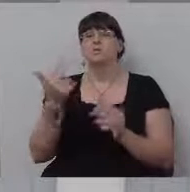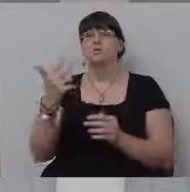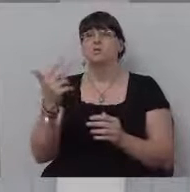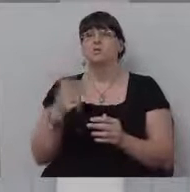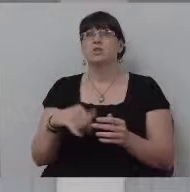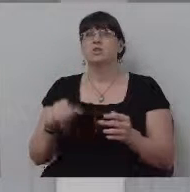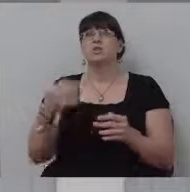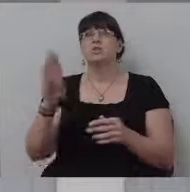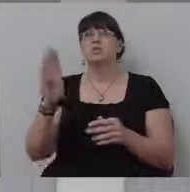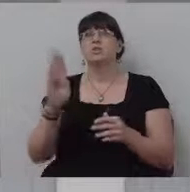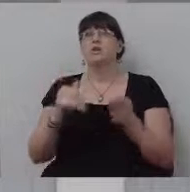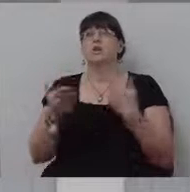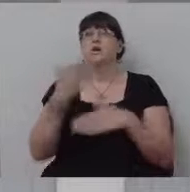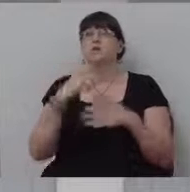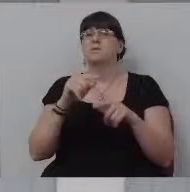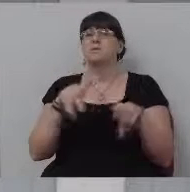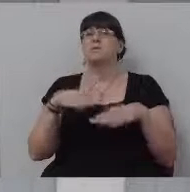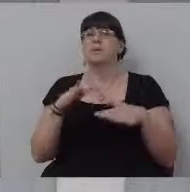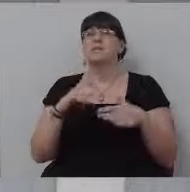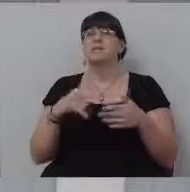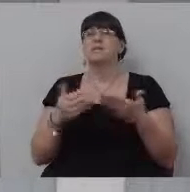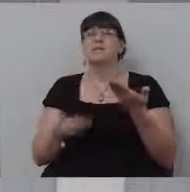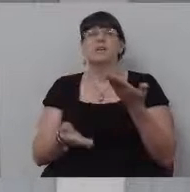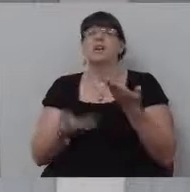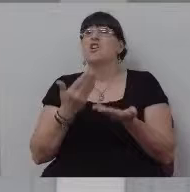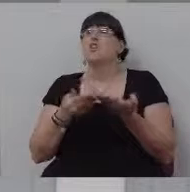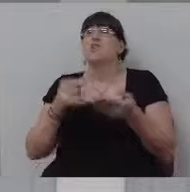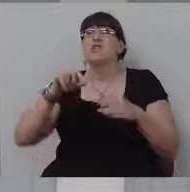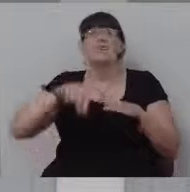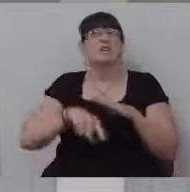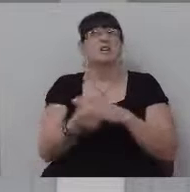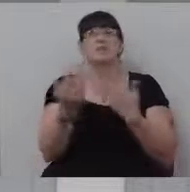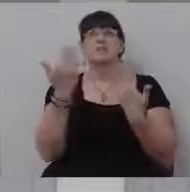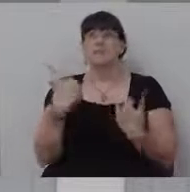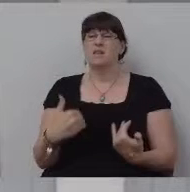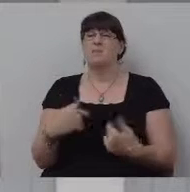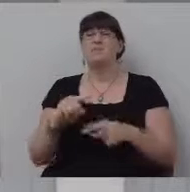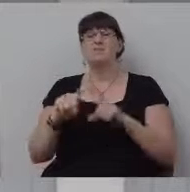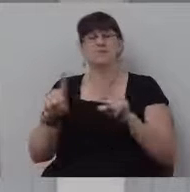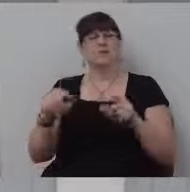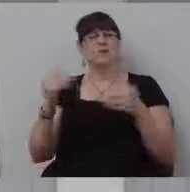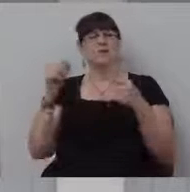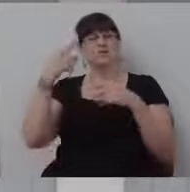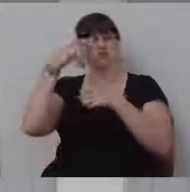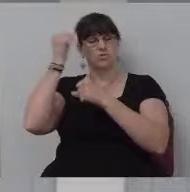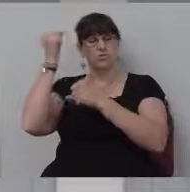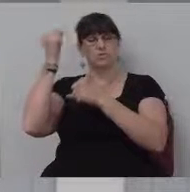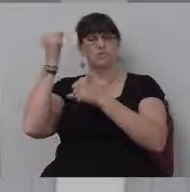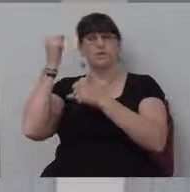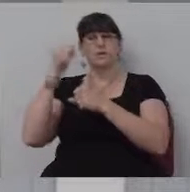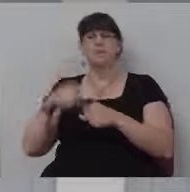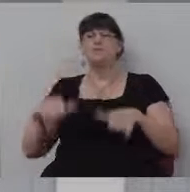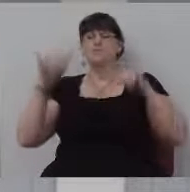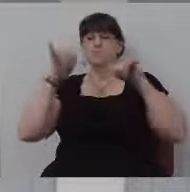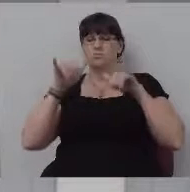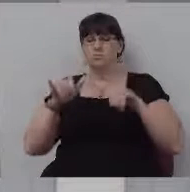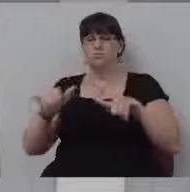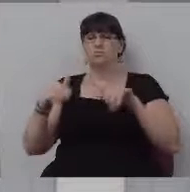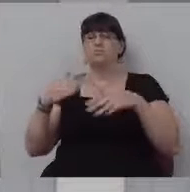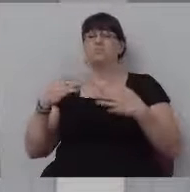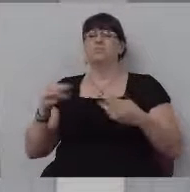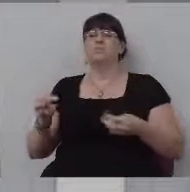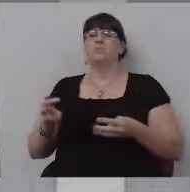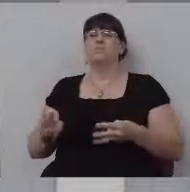Job comes to a place in his life. He just says, though he slay me, yet will I trust him. I will maintain mine own ways before him.